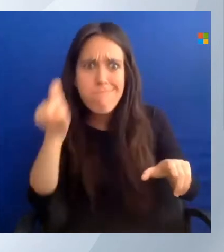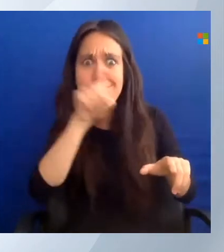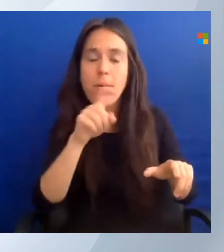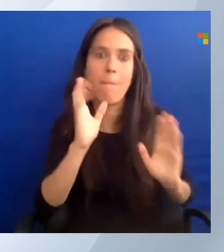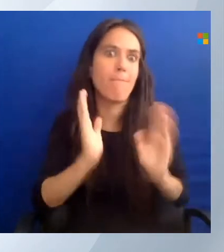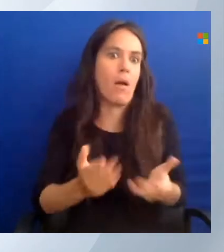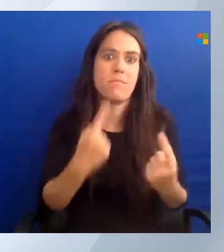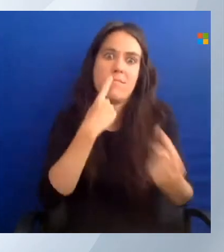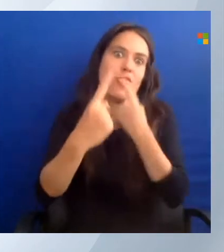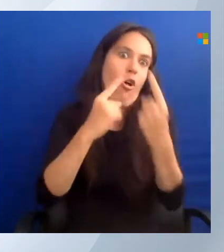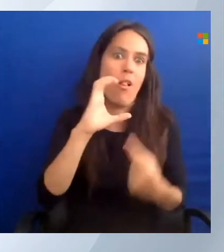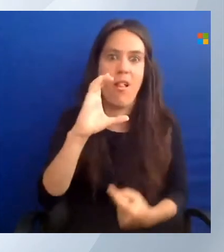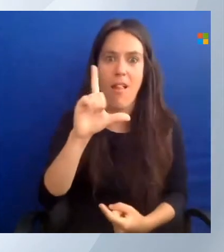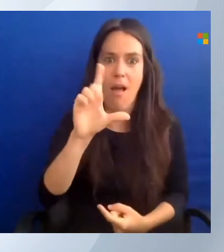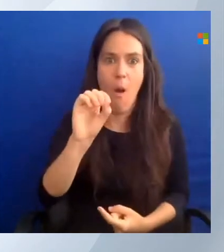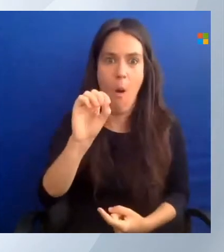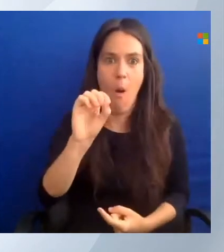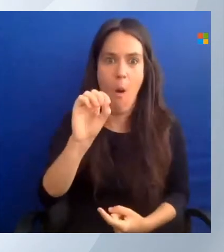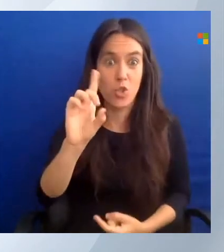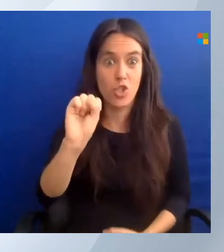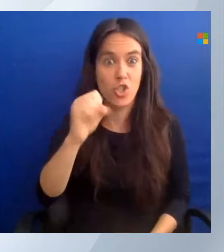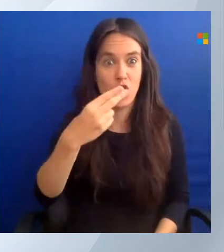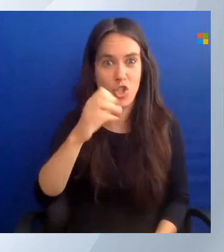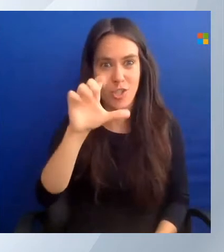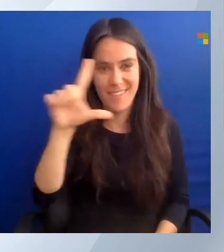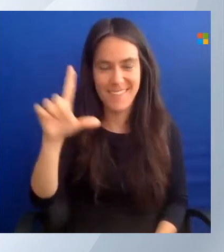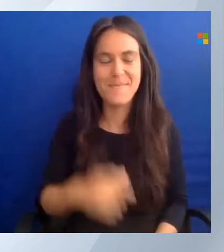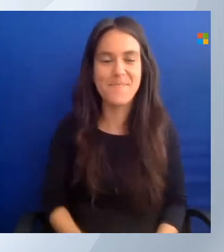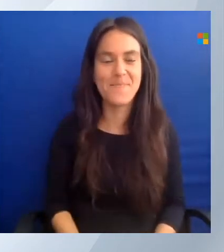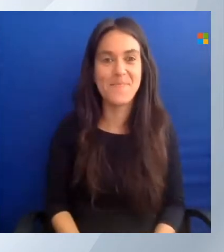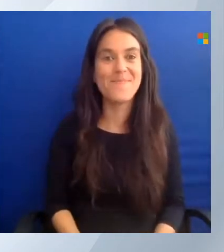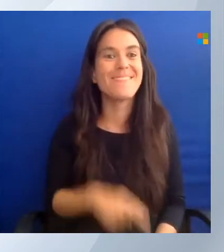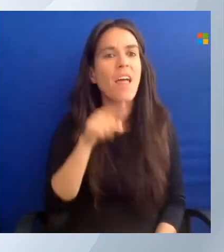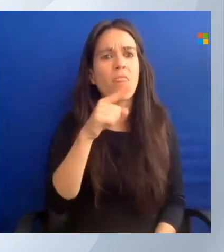The Cloud Shell is also always available in the portal.